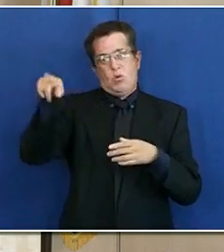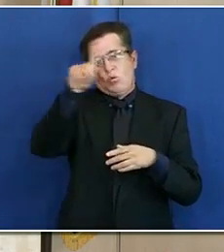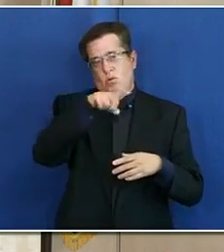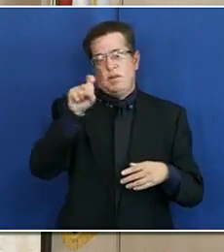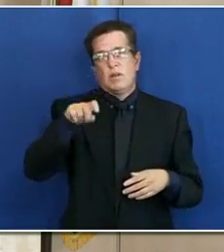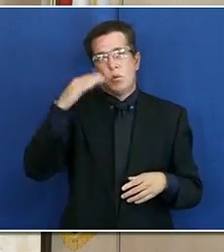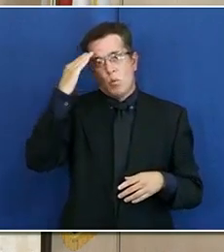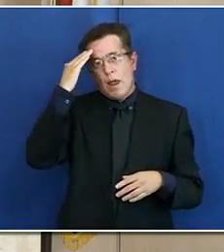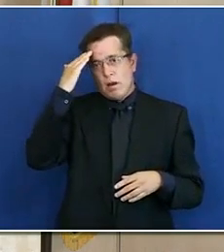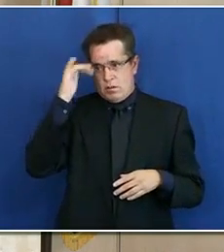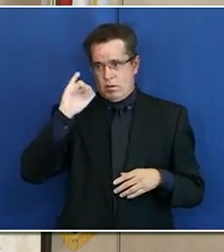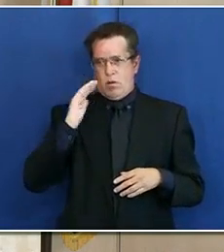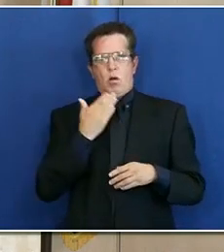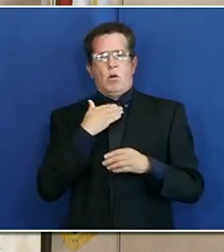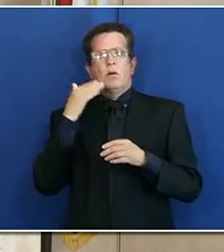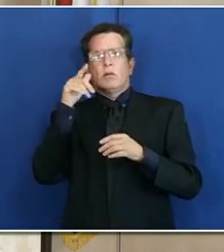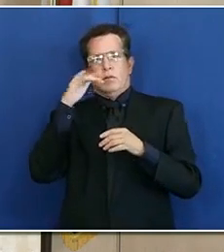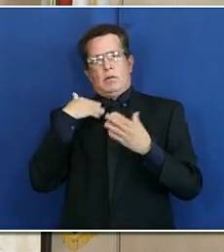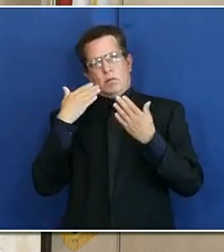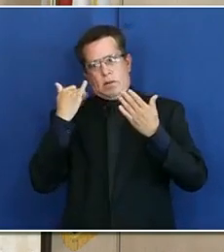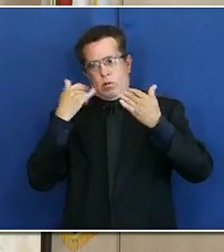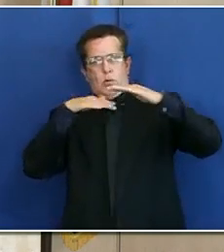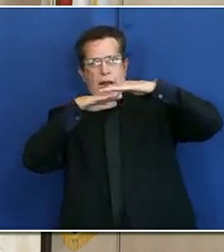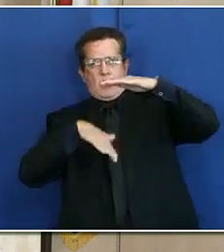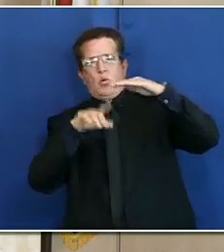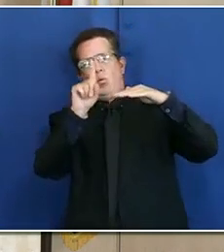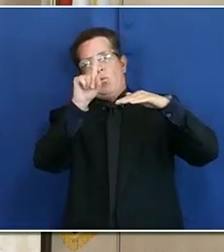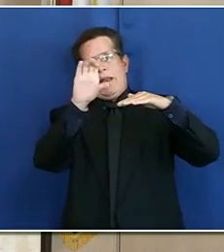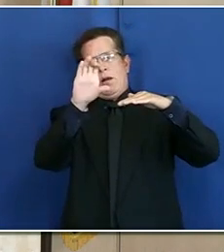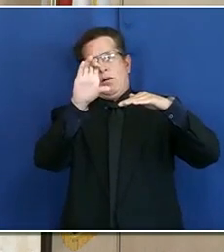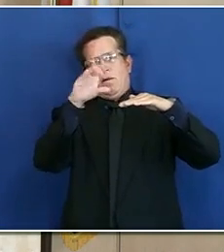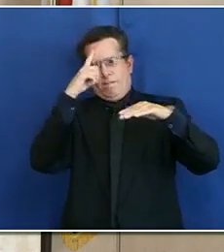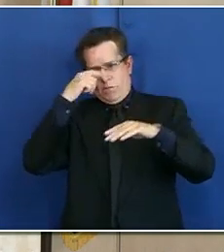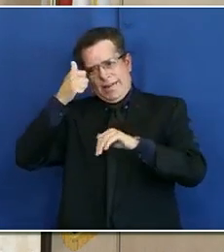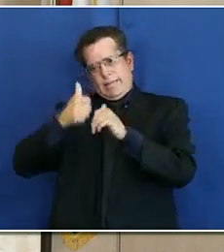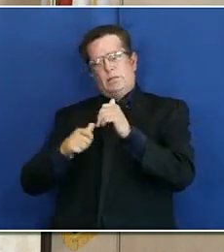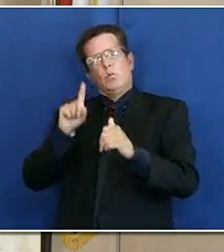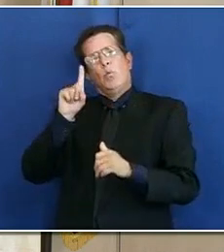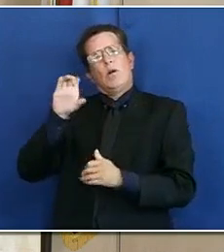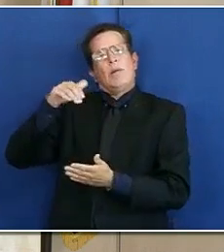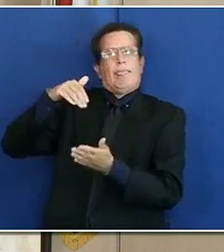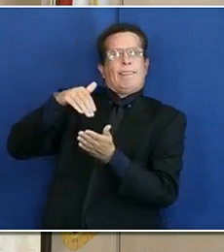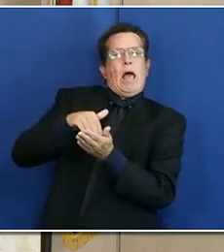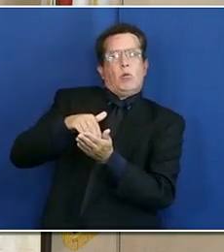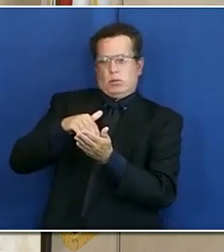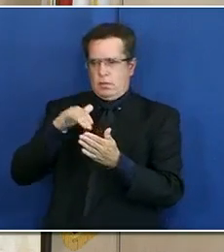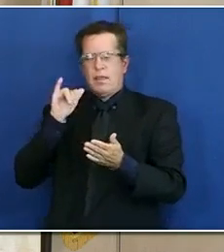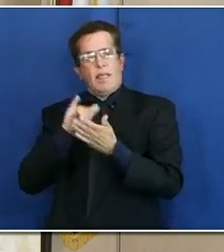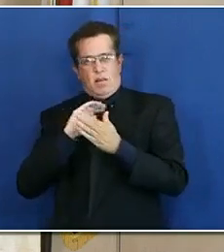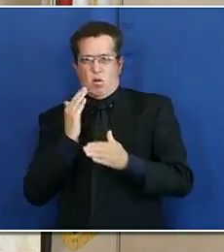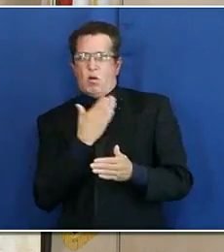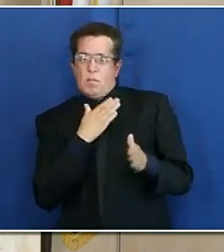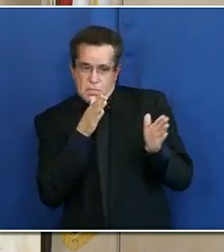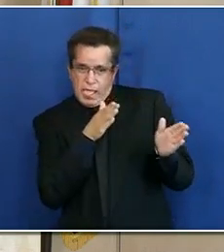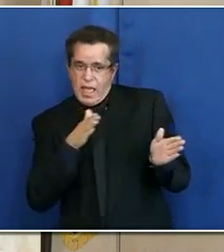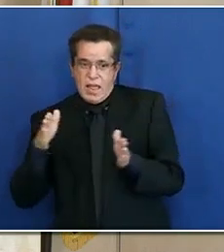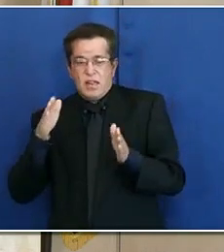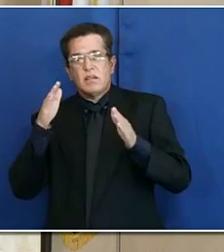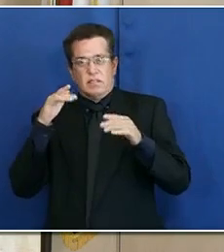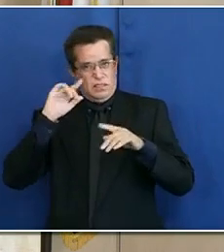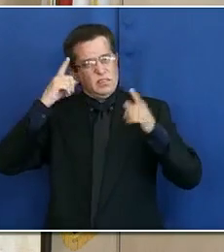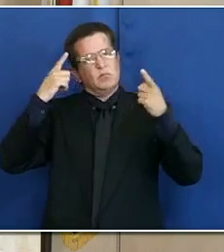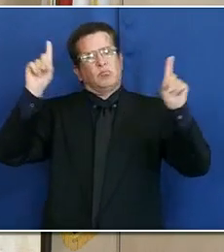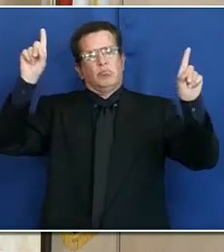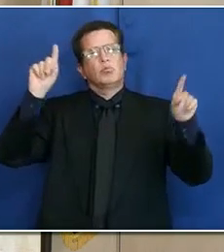decreasing below 100 per 100,000 population, that that strategy worked. So, again,